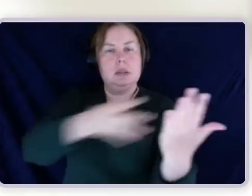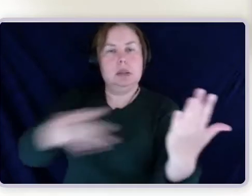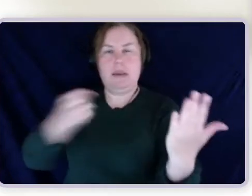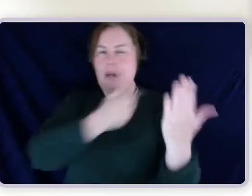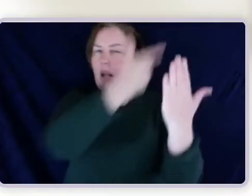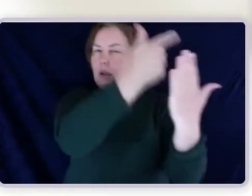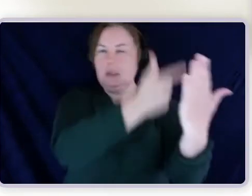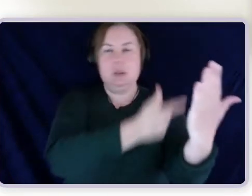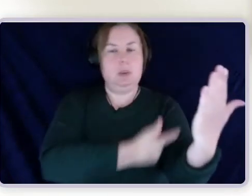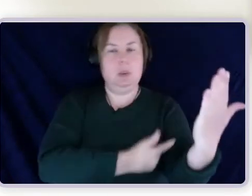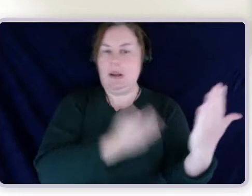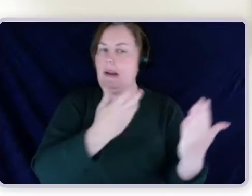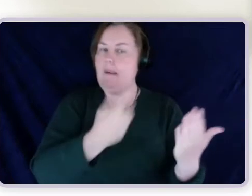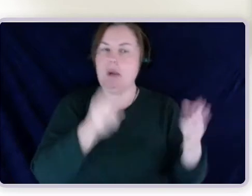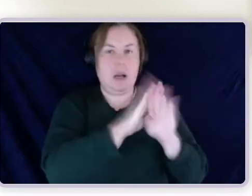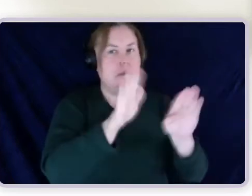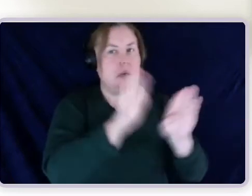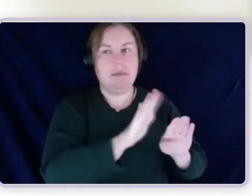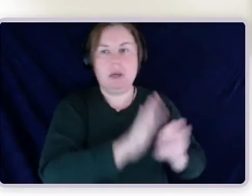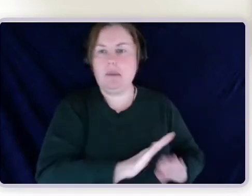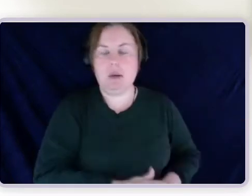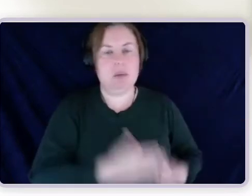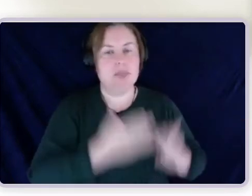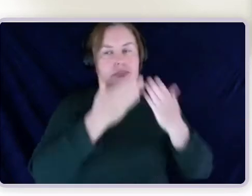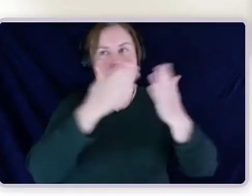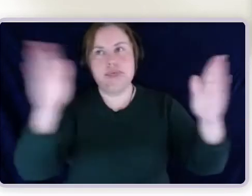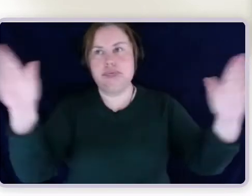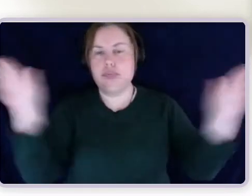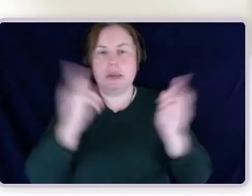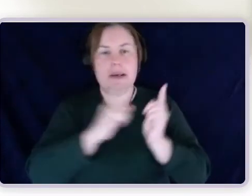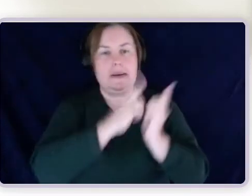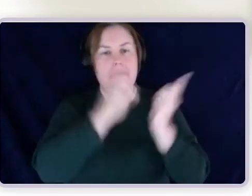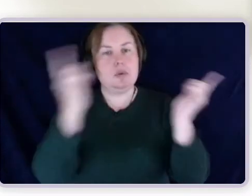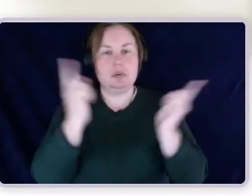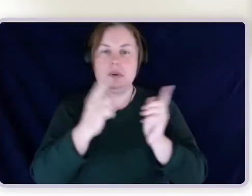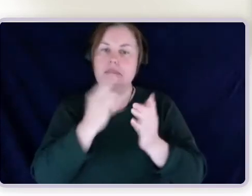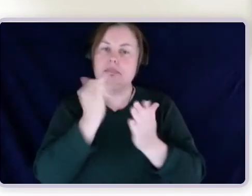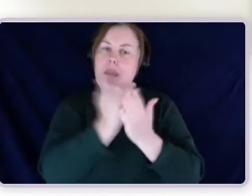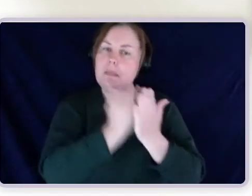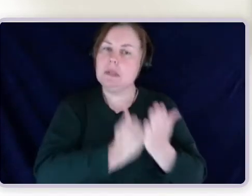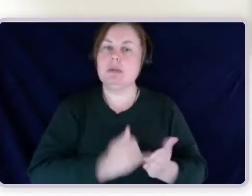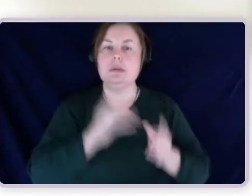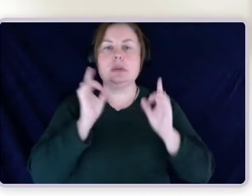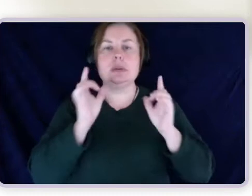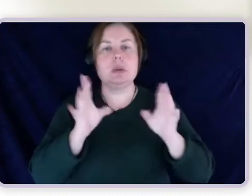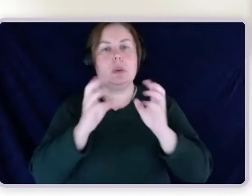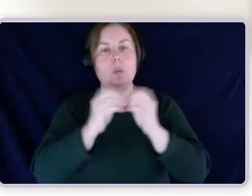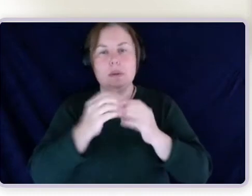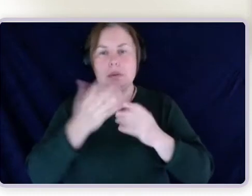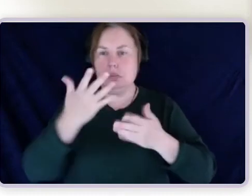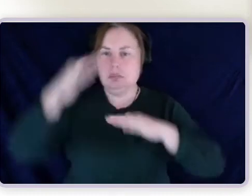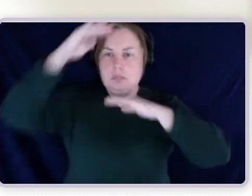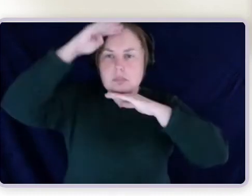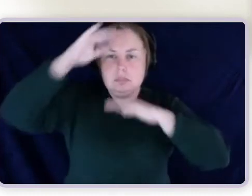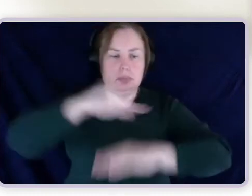wide range of impairments, starting with things that affect particular parts of the body, like the upper